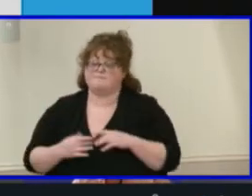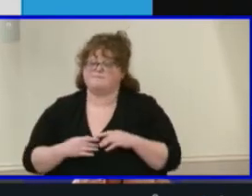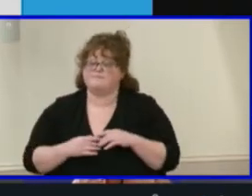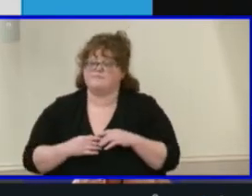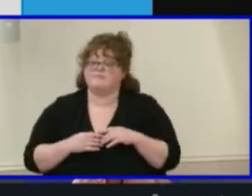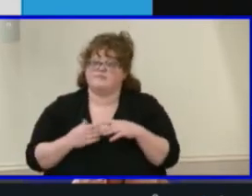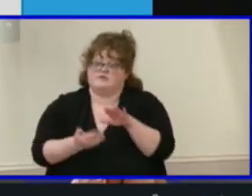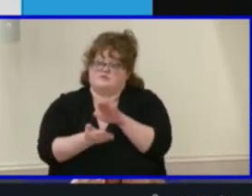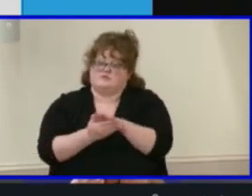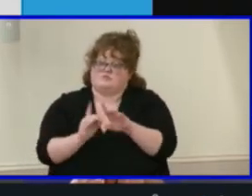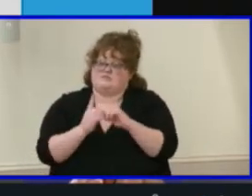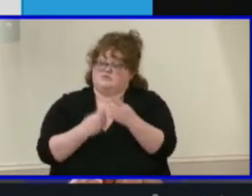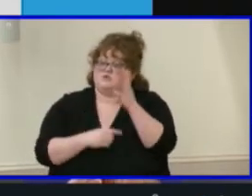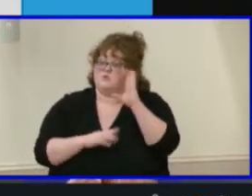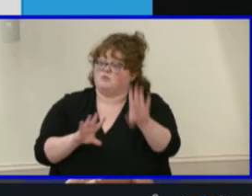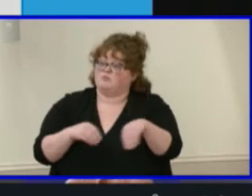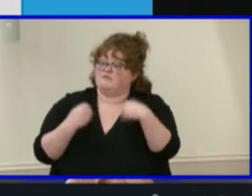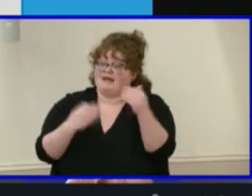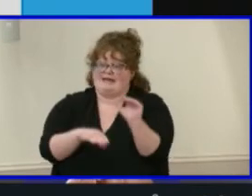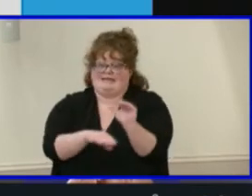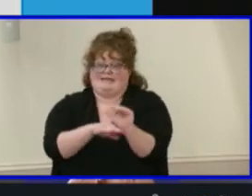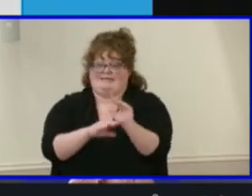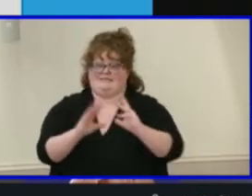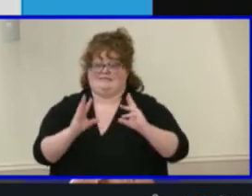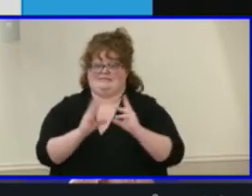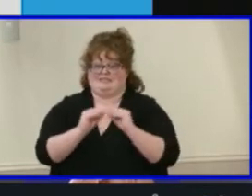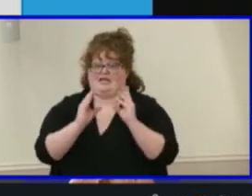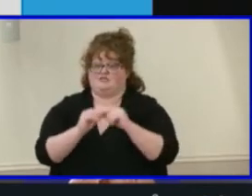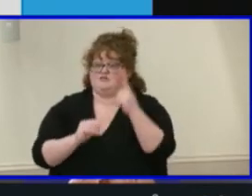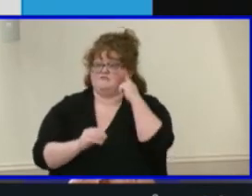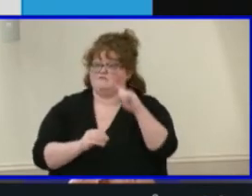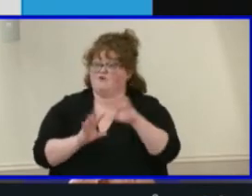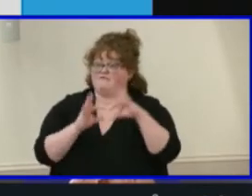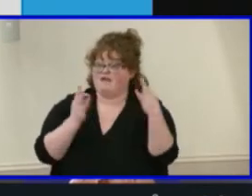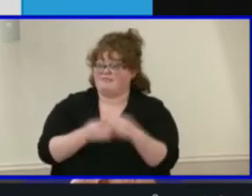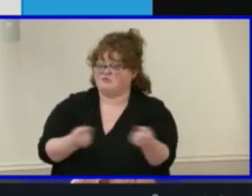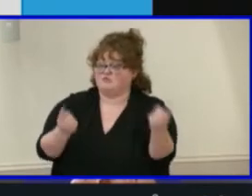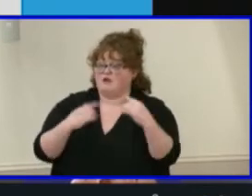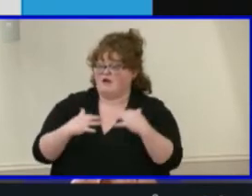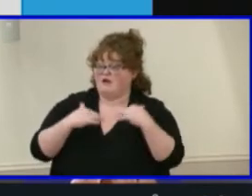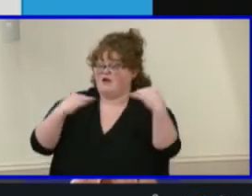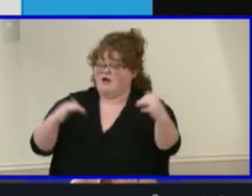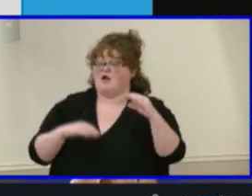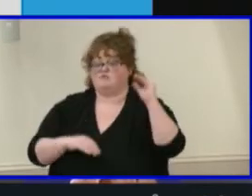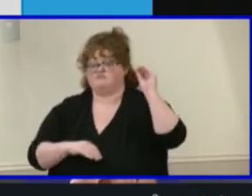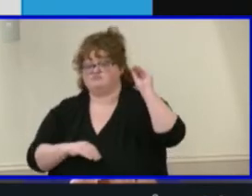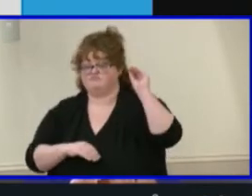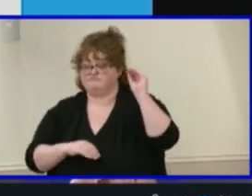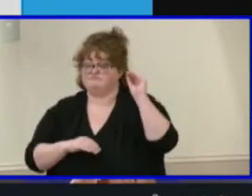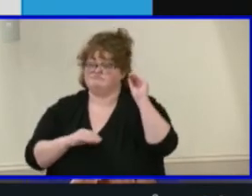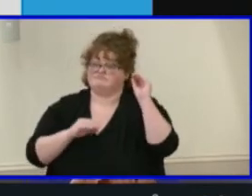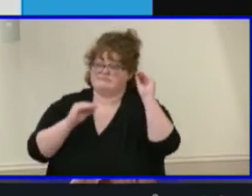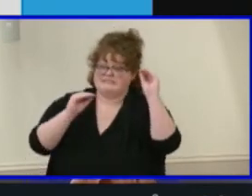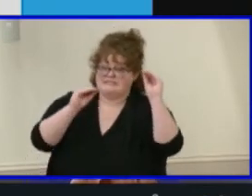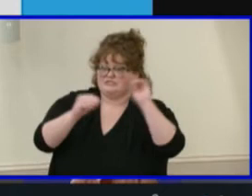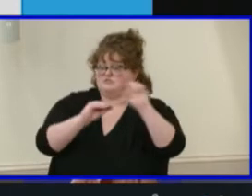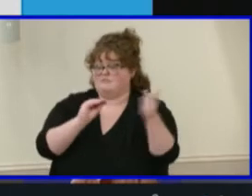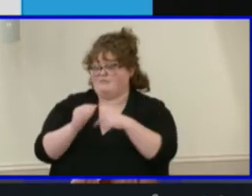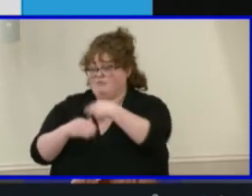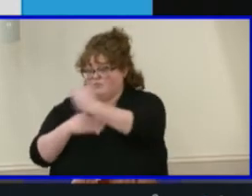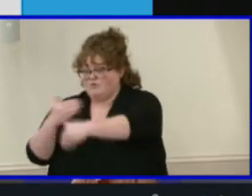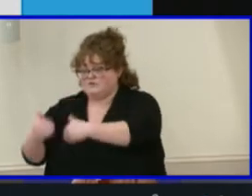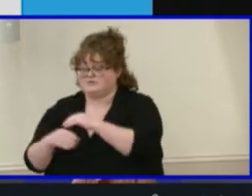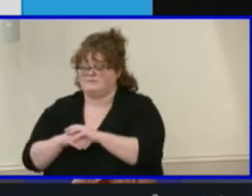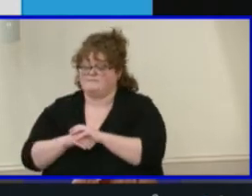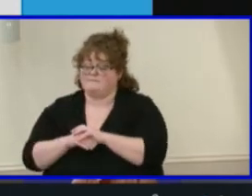review all the materials and ask questions about the application and selection process. In addition to contact from their